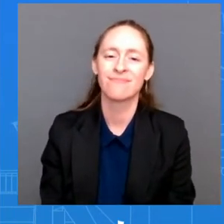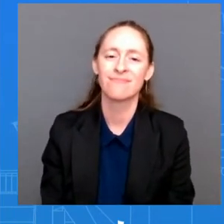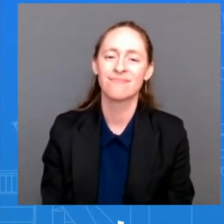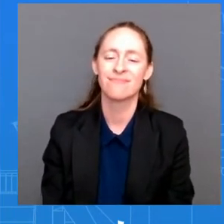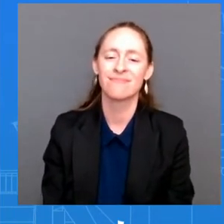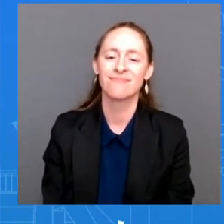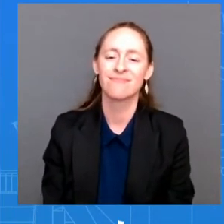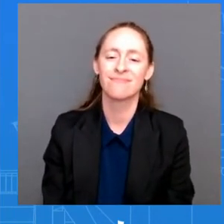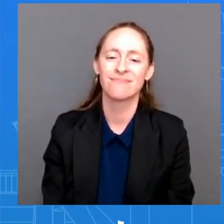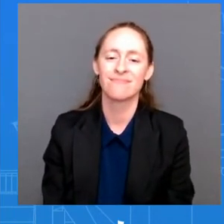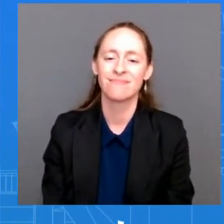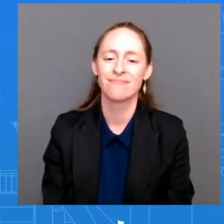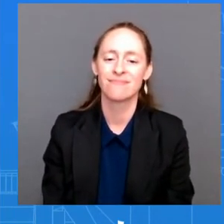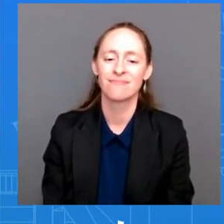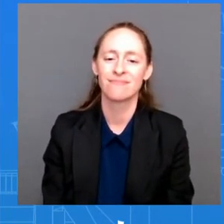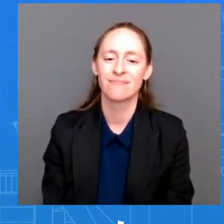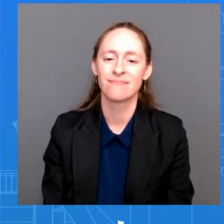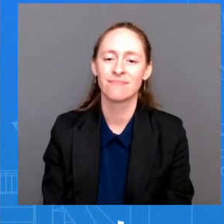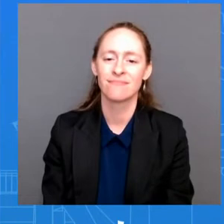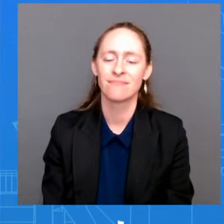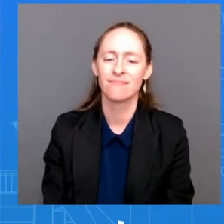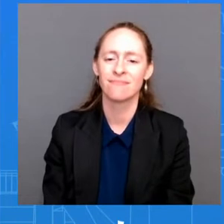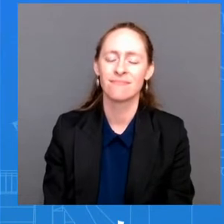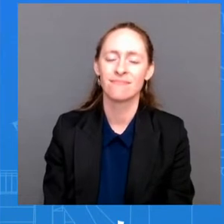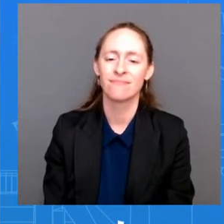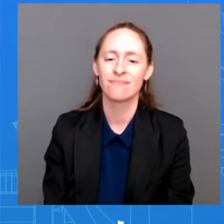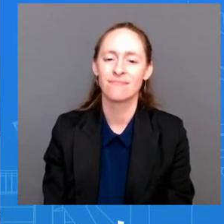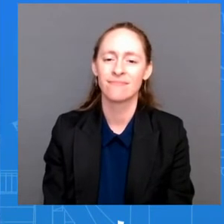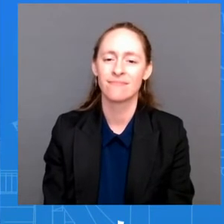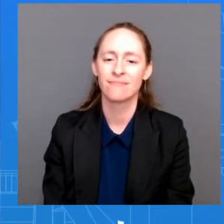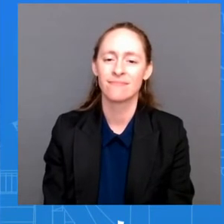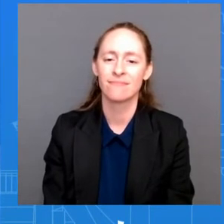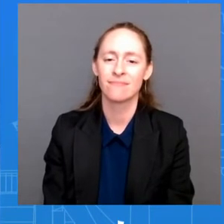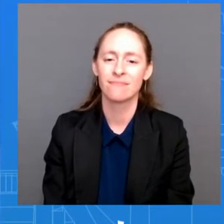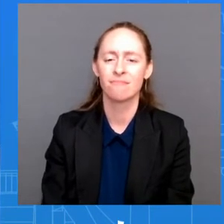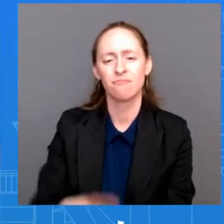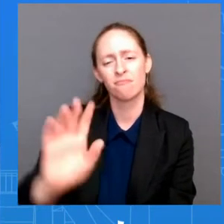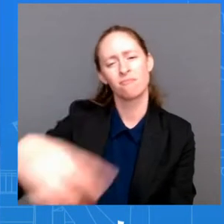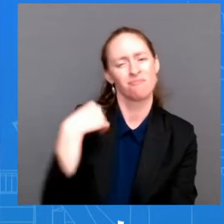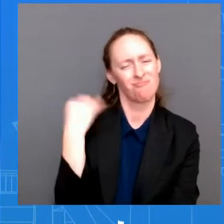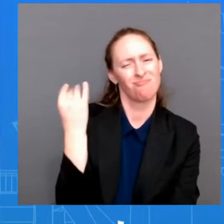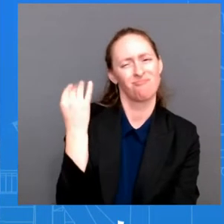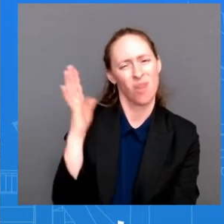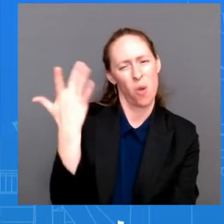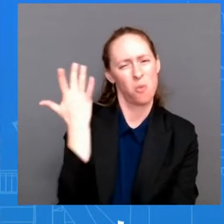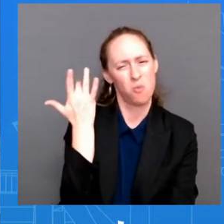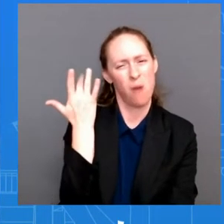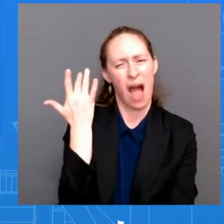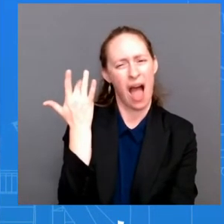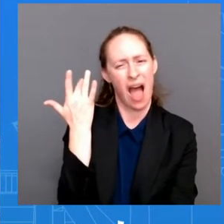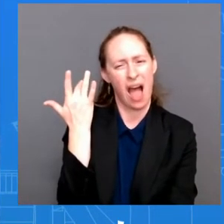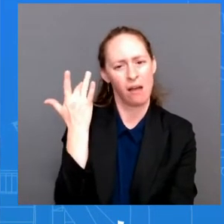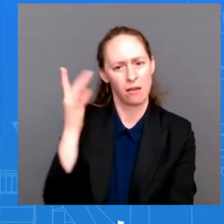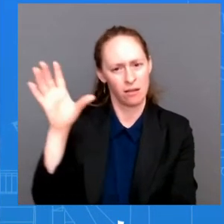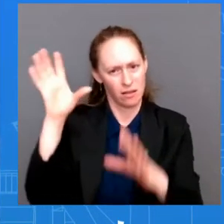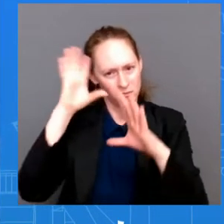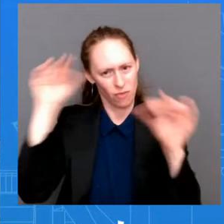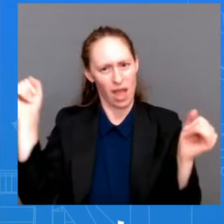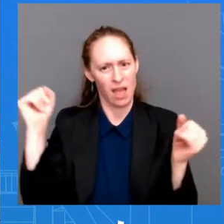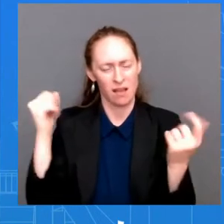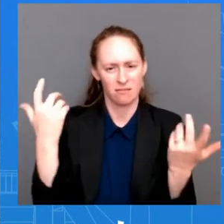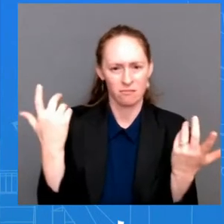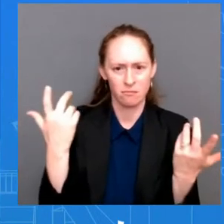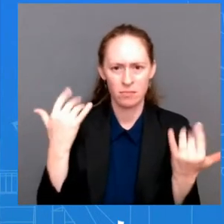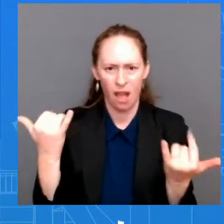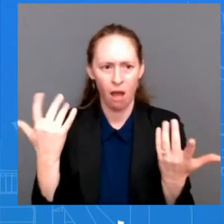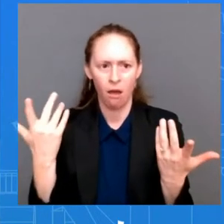I guess I'm wondering, why did the President bother with this drama from the beginning? I mean, why not, rather than saying the military doesn't think it's a